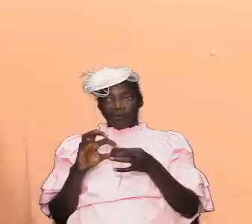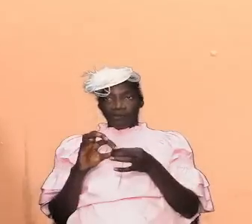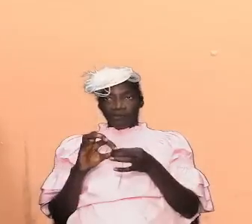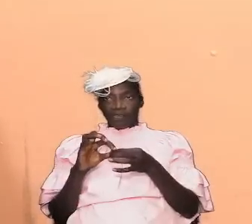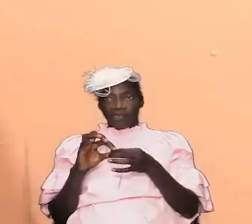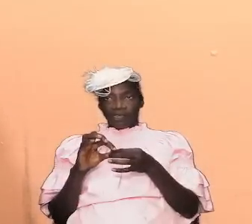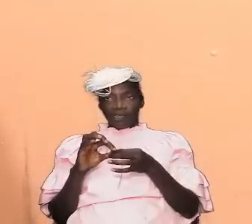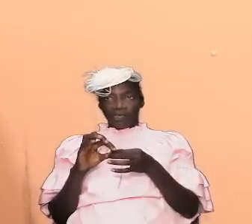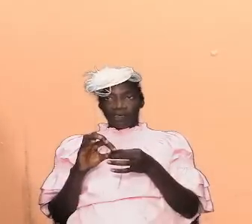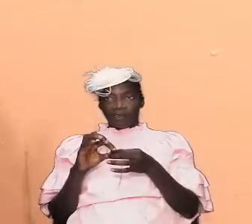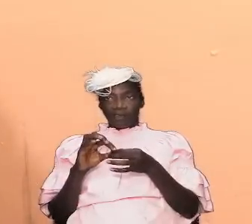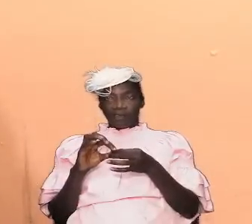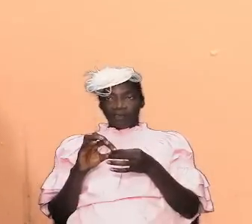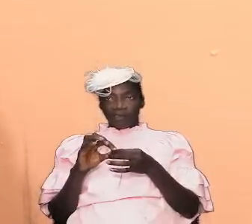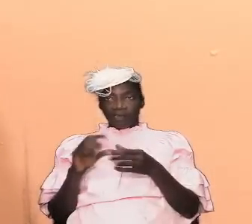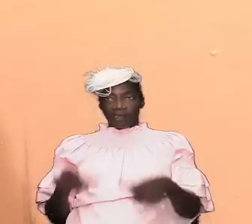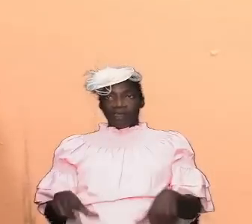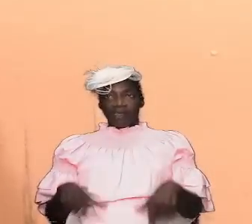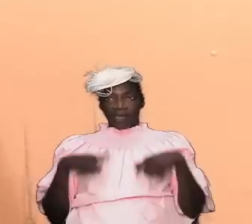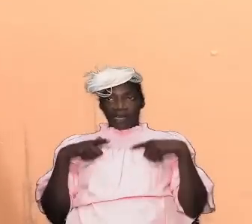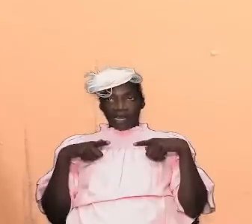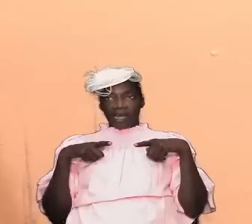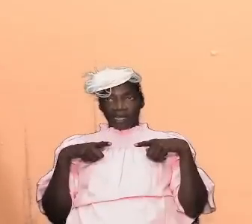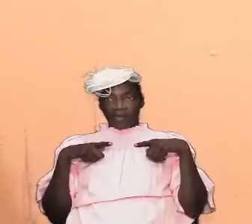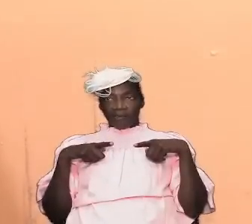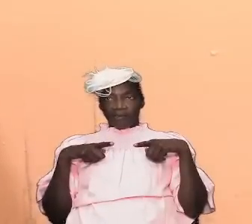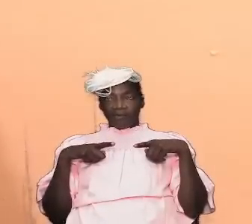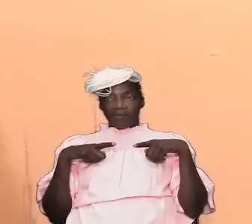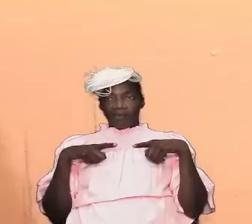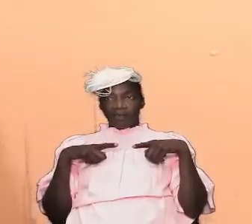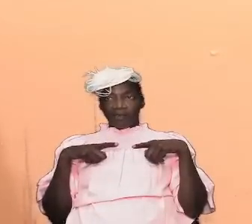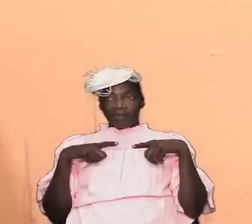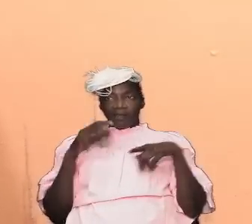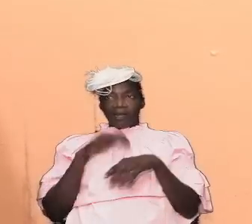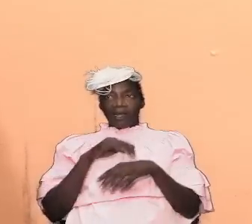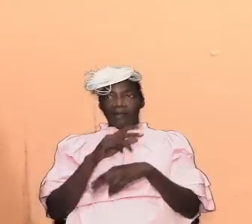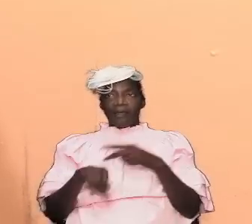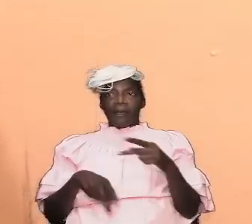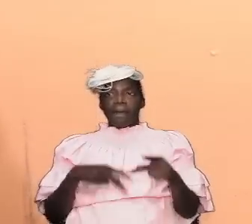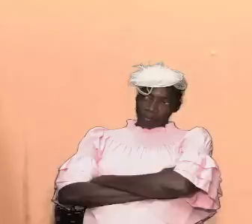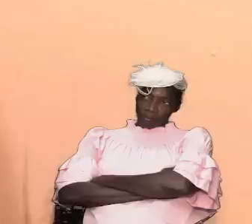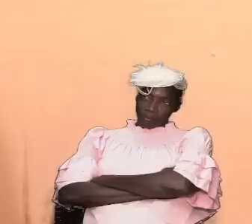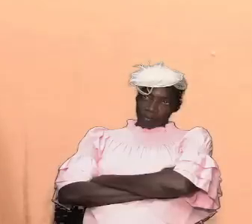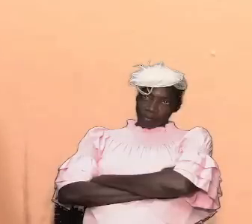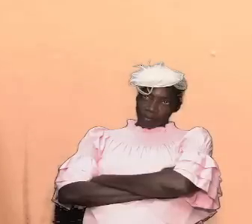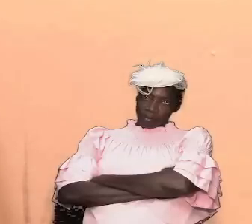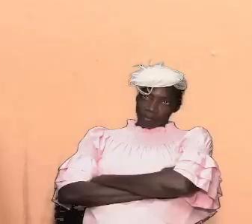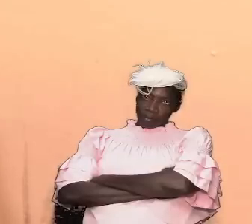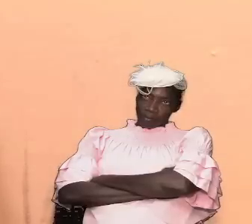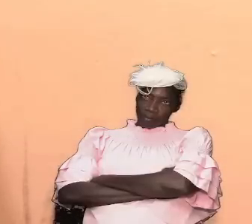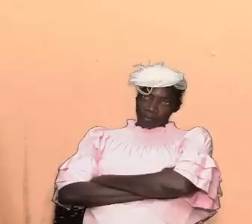we must fix in our lives in our my life so that we are at the place that god wants us to be let all